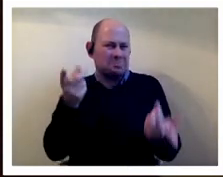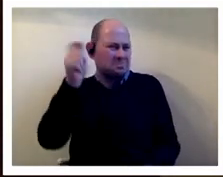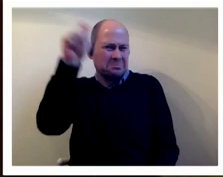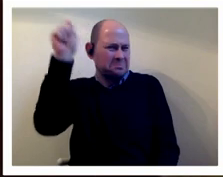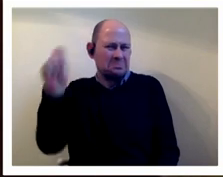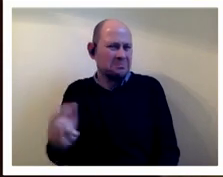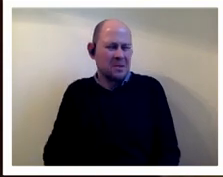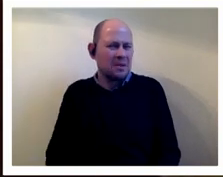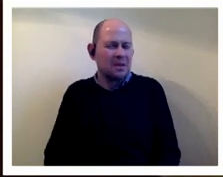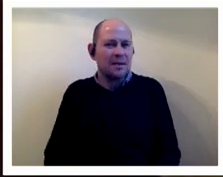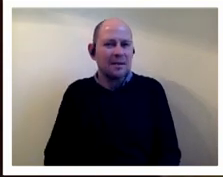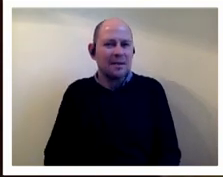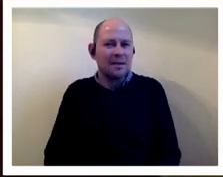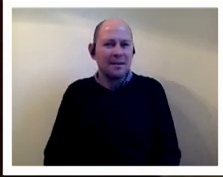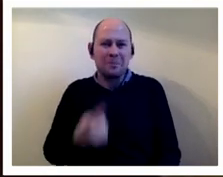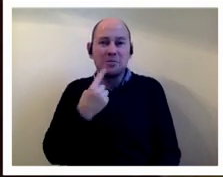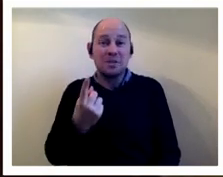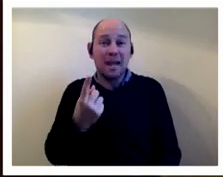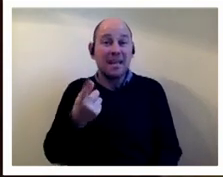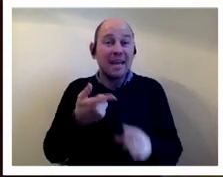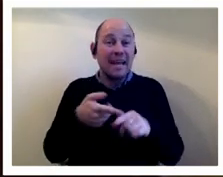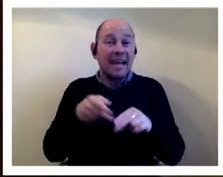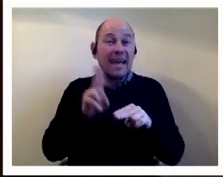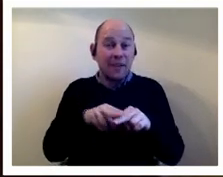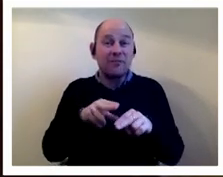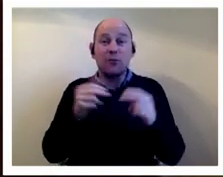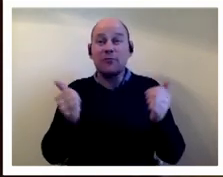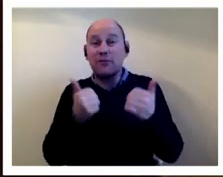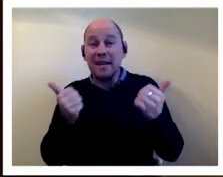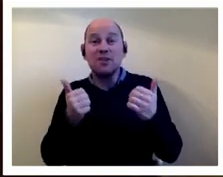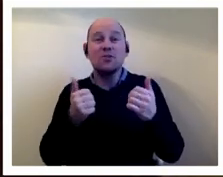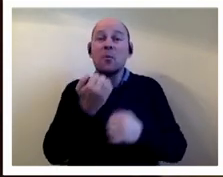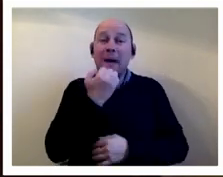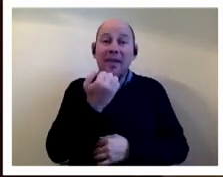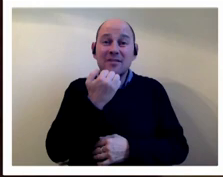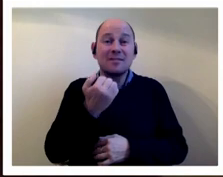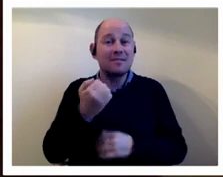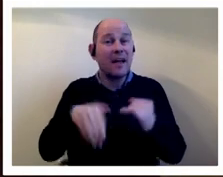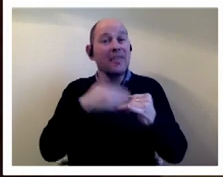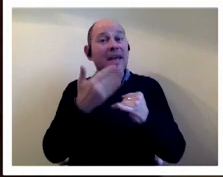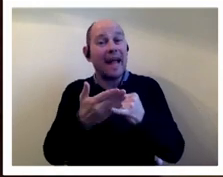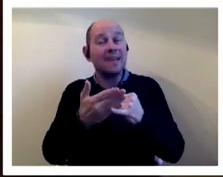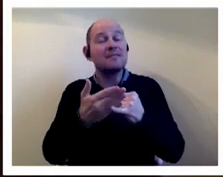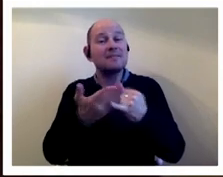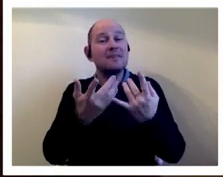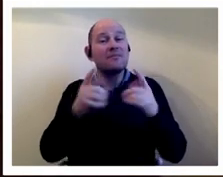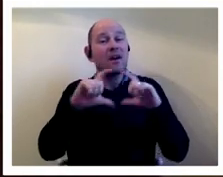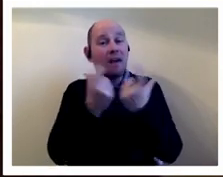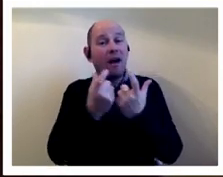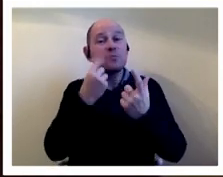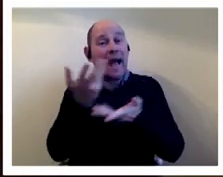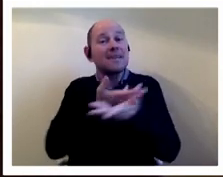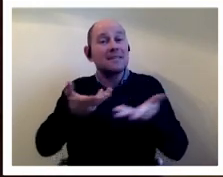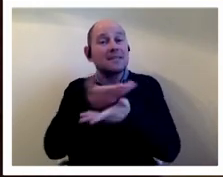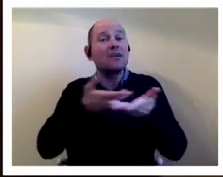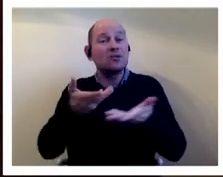of told them all that you know if they finish their maths then at the end of the lesson um you know she would they could have a discussion about about it all um